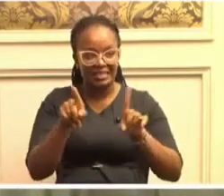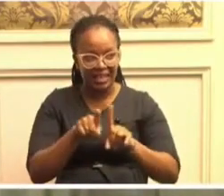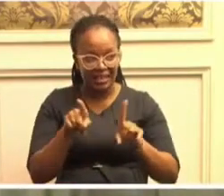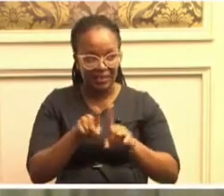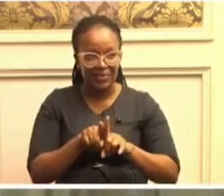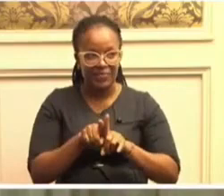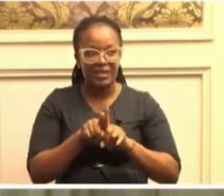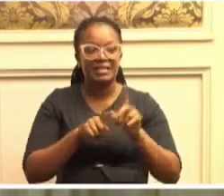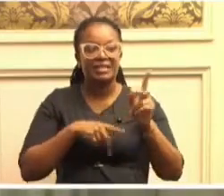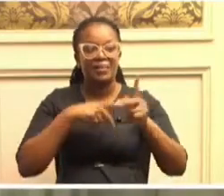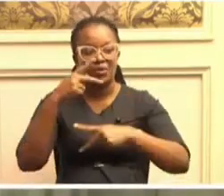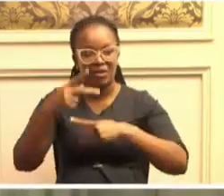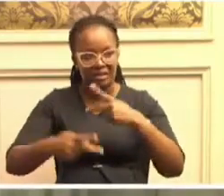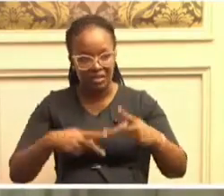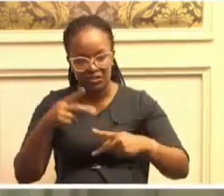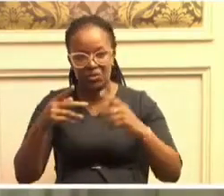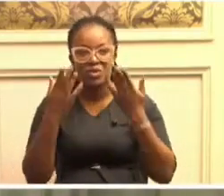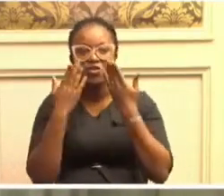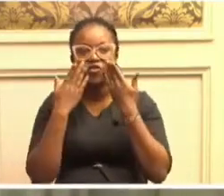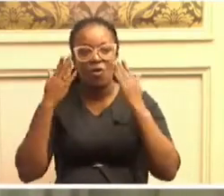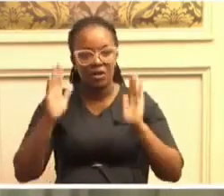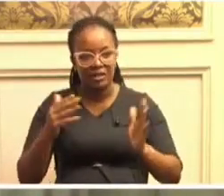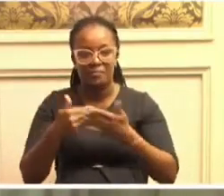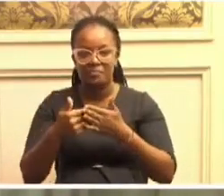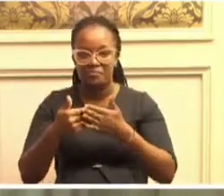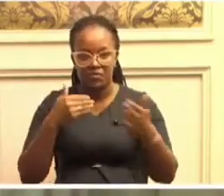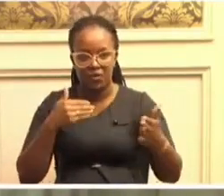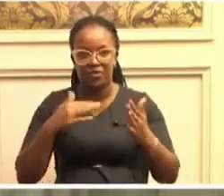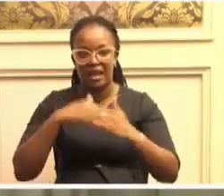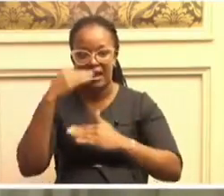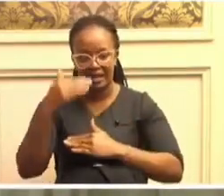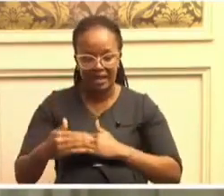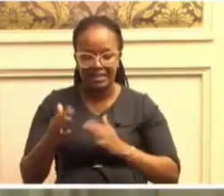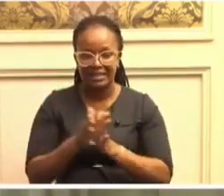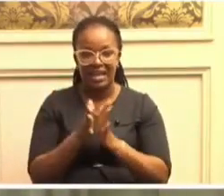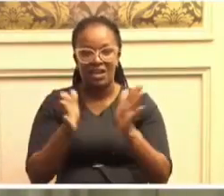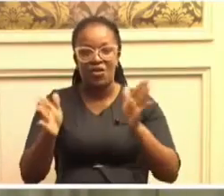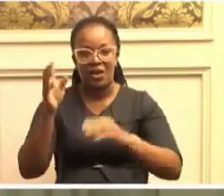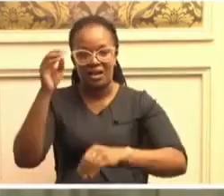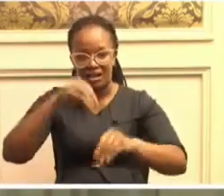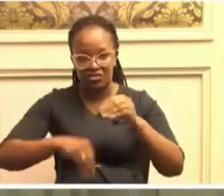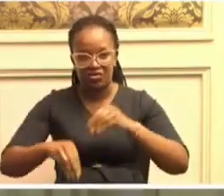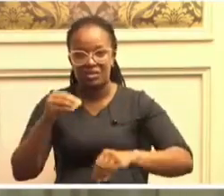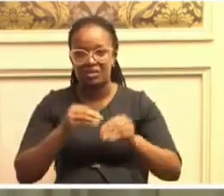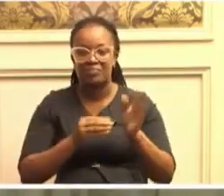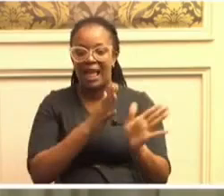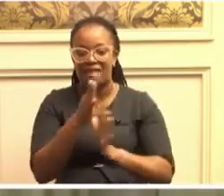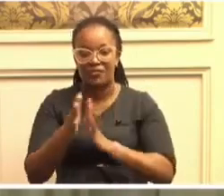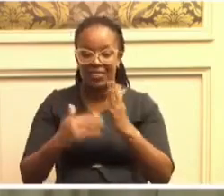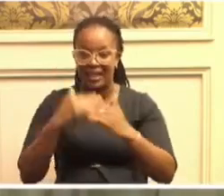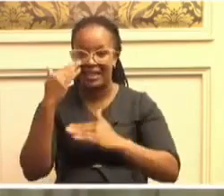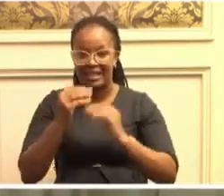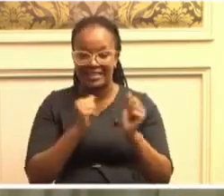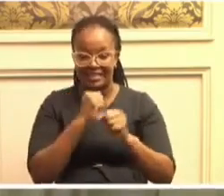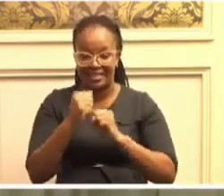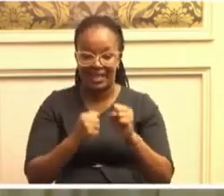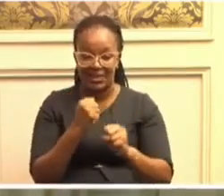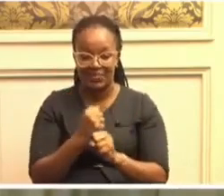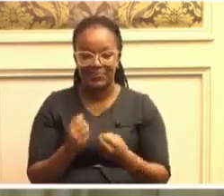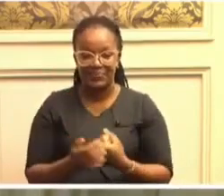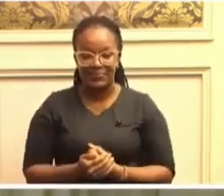for the process to be concluded before the next general election scheduled for next year. That is what he said.